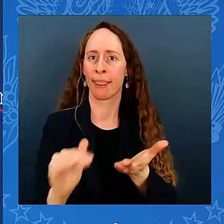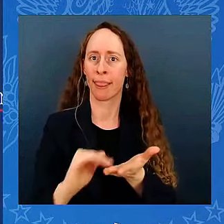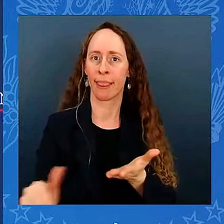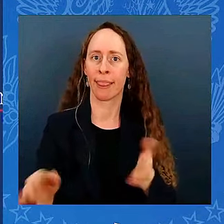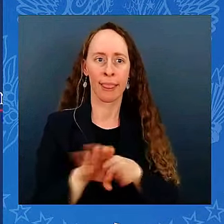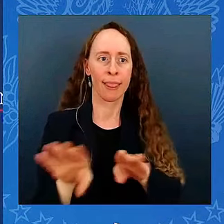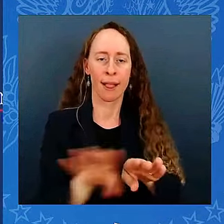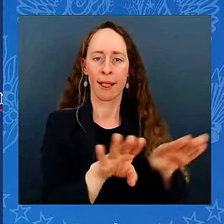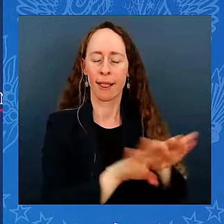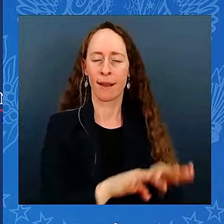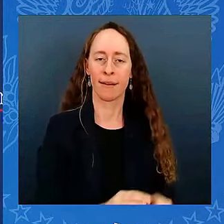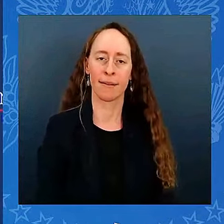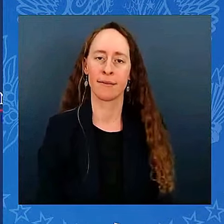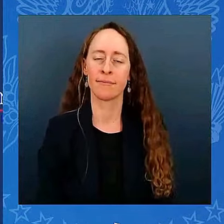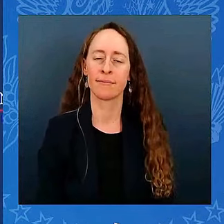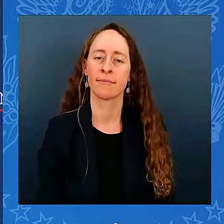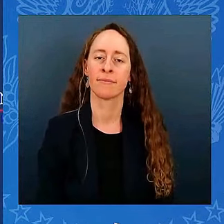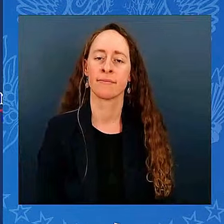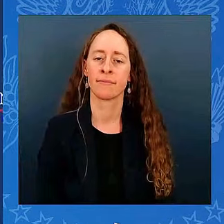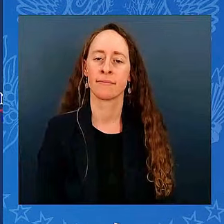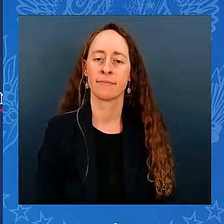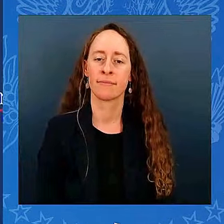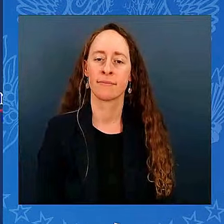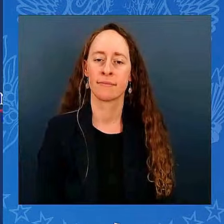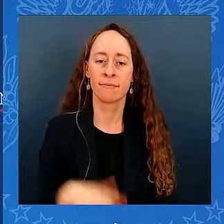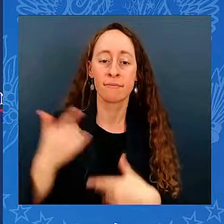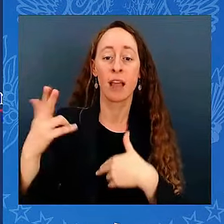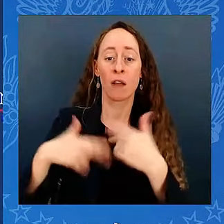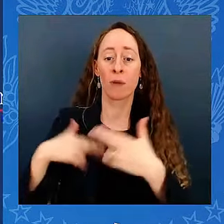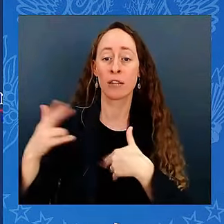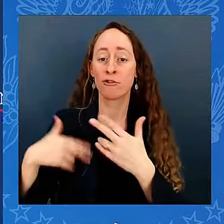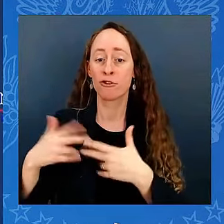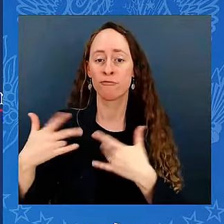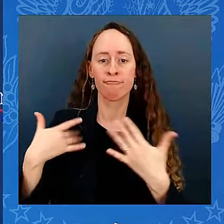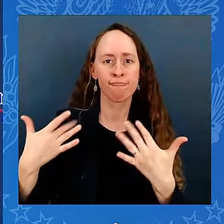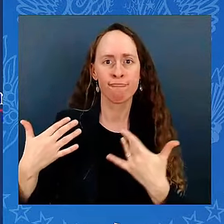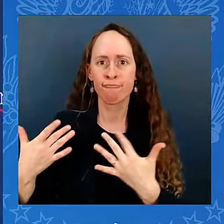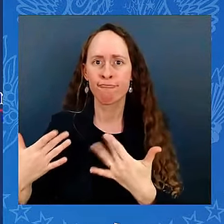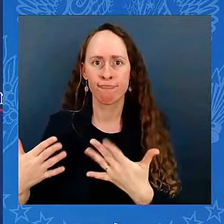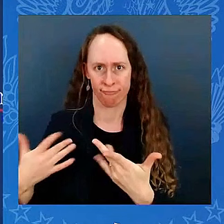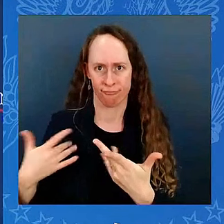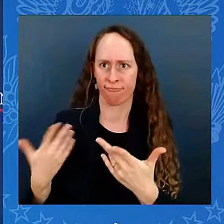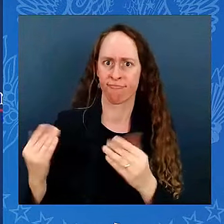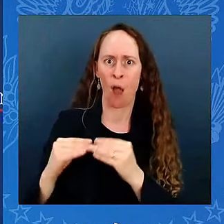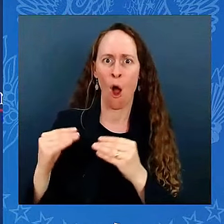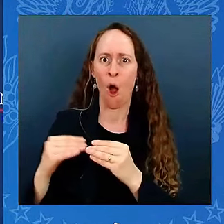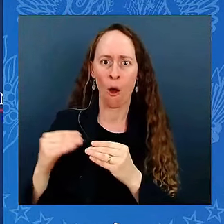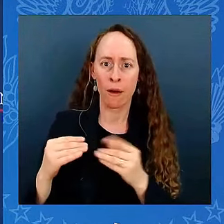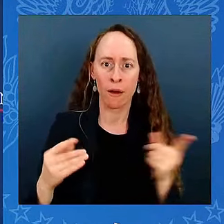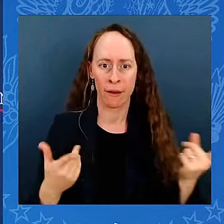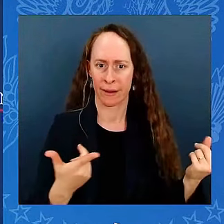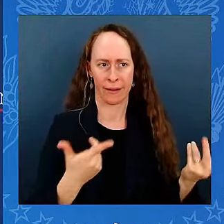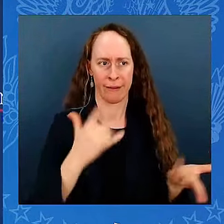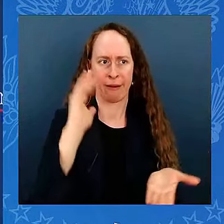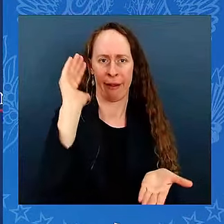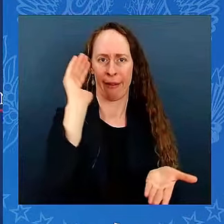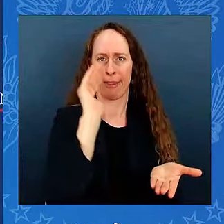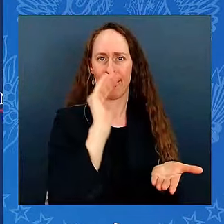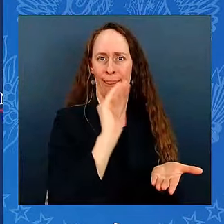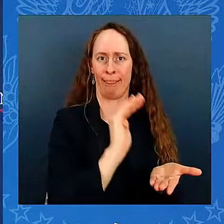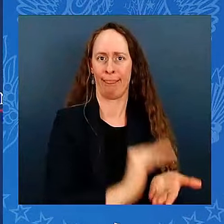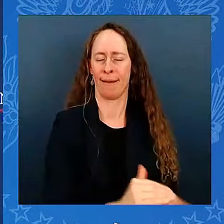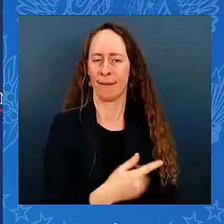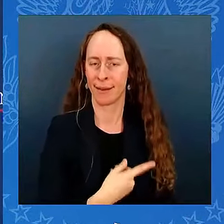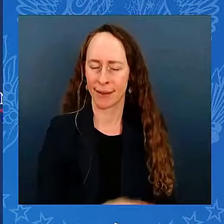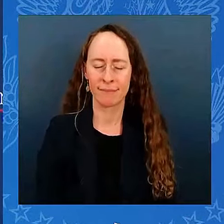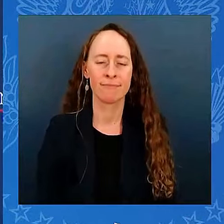watch, factory construction barely increased 2 percent. On my watch, the trade deficit with China declined to its lowest level in a